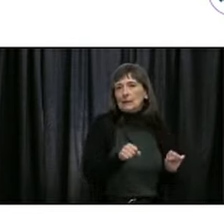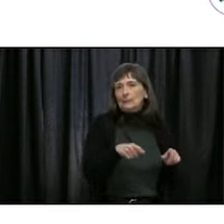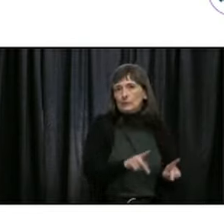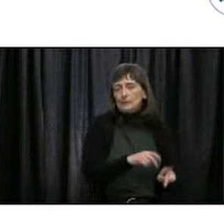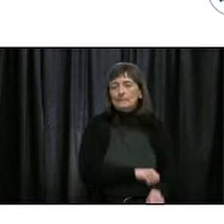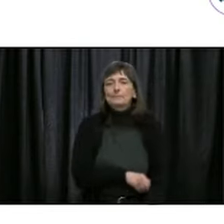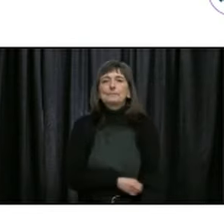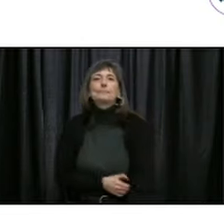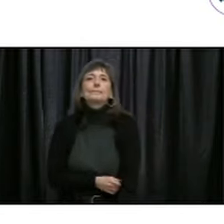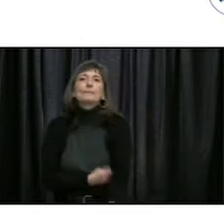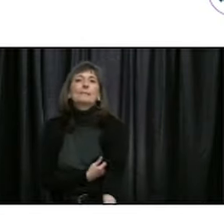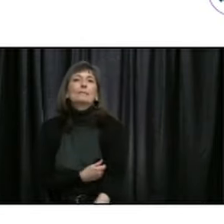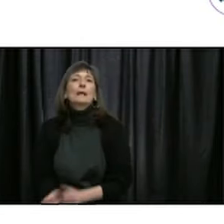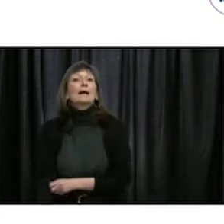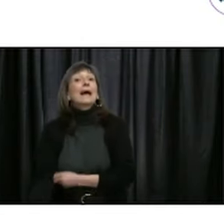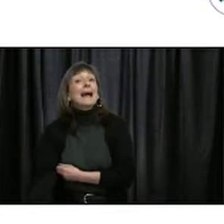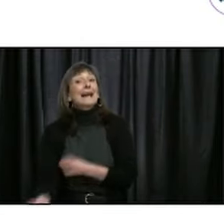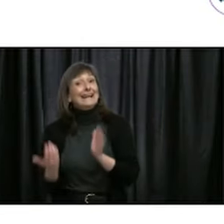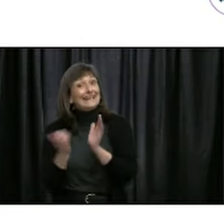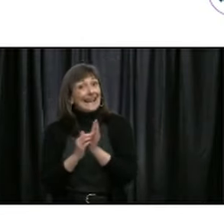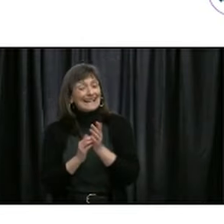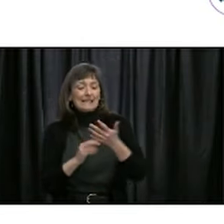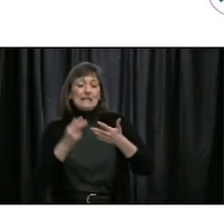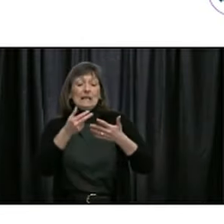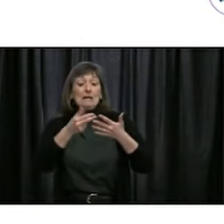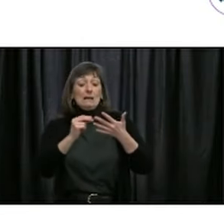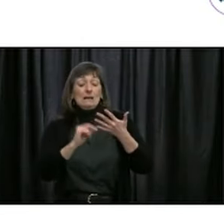we are satisfied that we have met the criteria to do so.